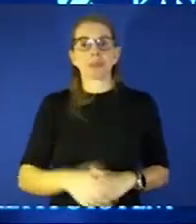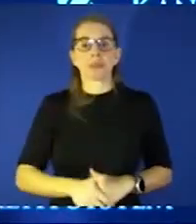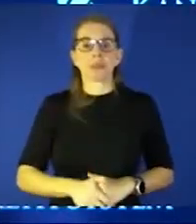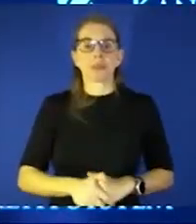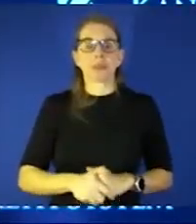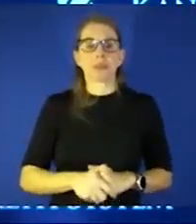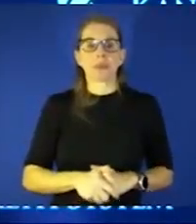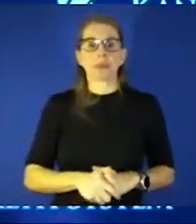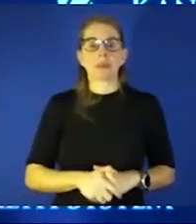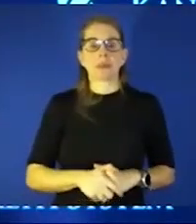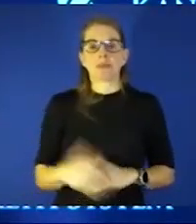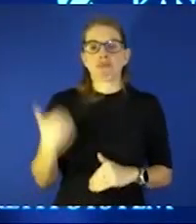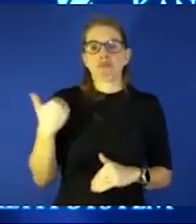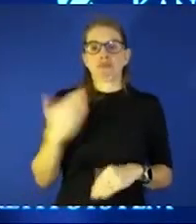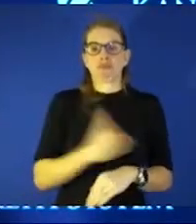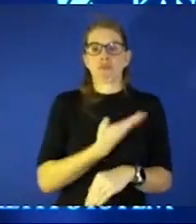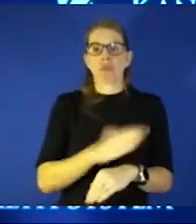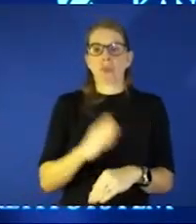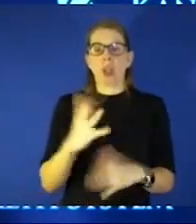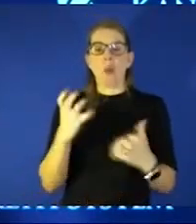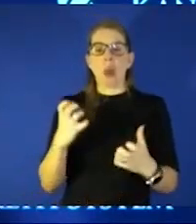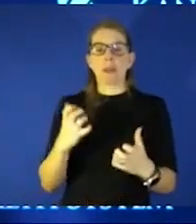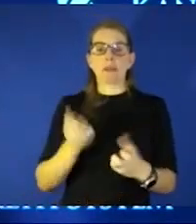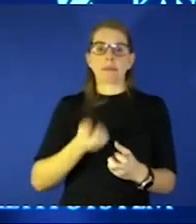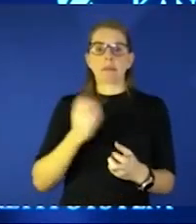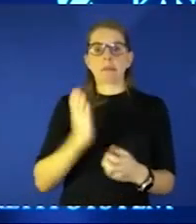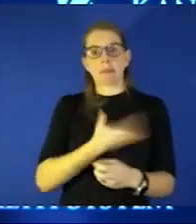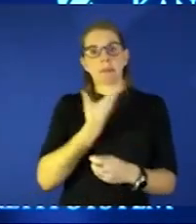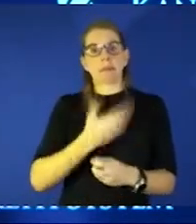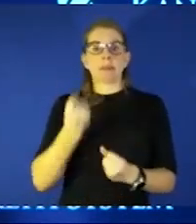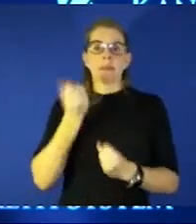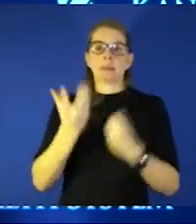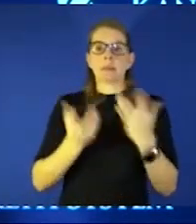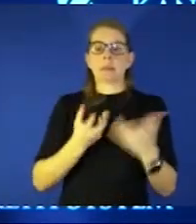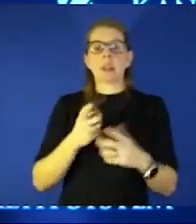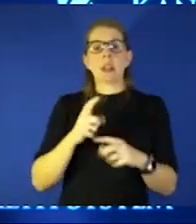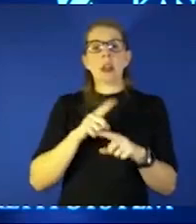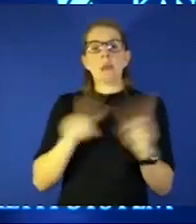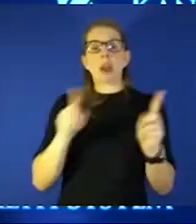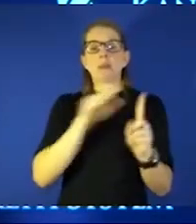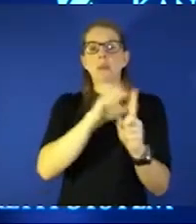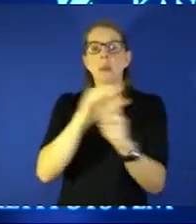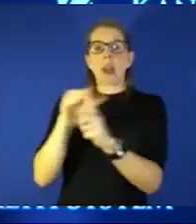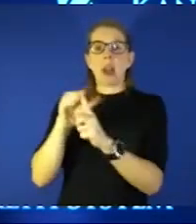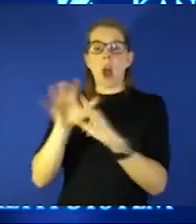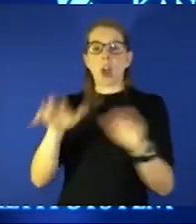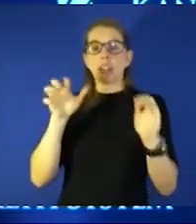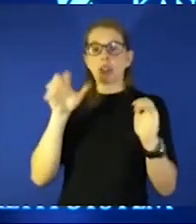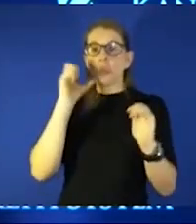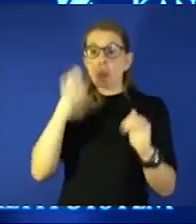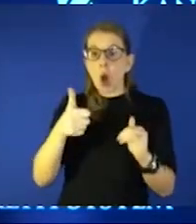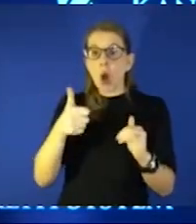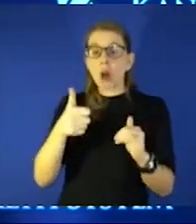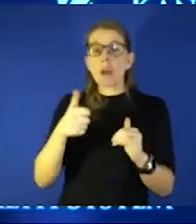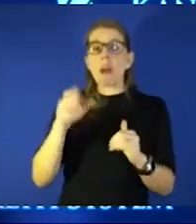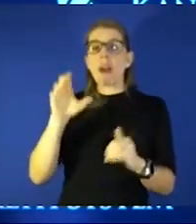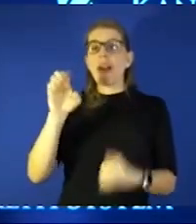reminded of a song i want to sing but first i just wanted to remind that uh audience that tomorrow we're back we're back with an encore presentation